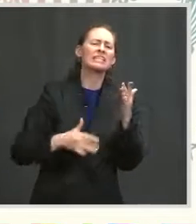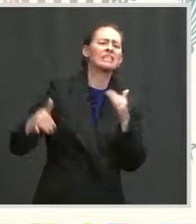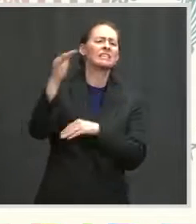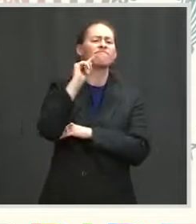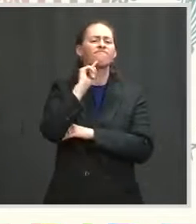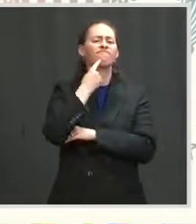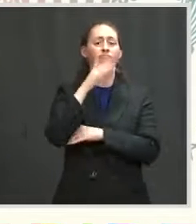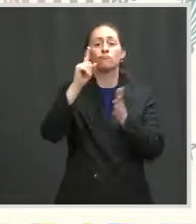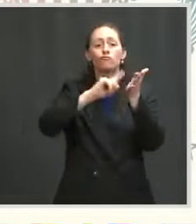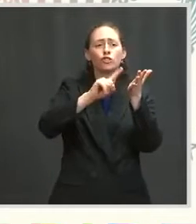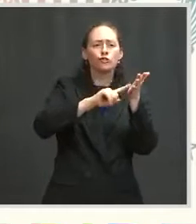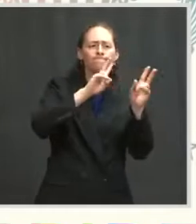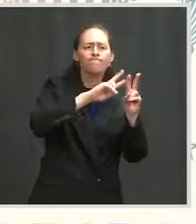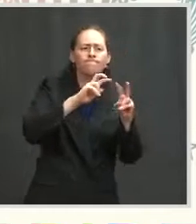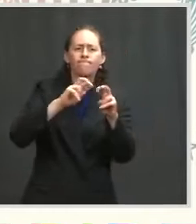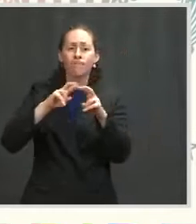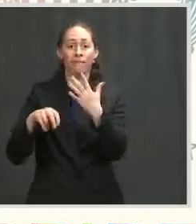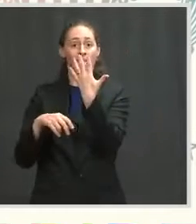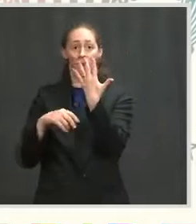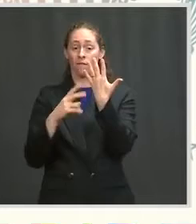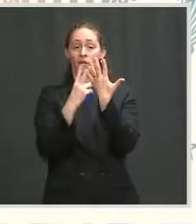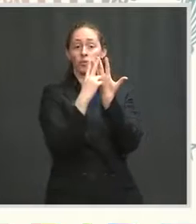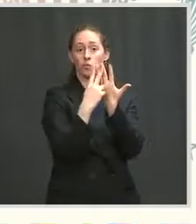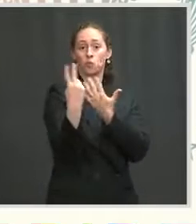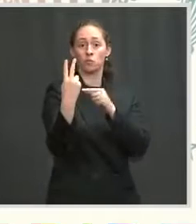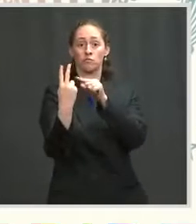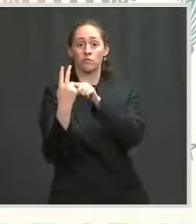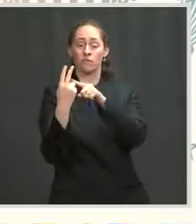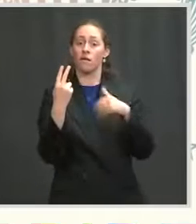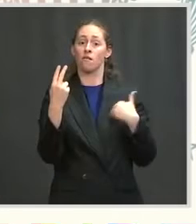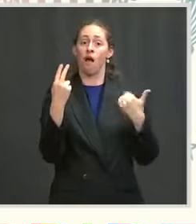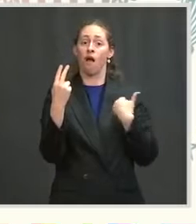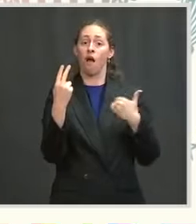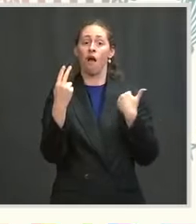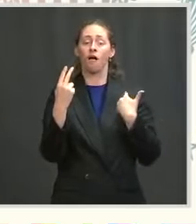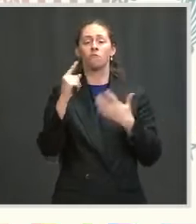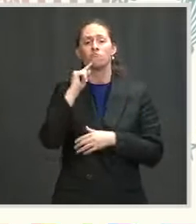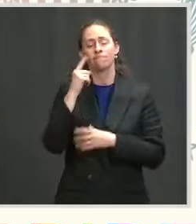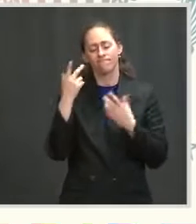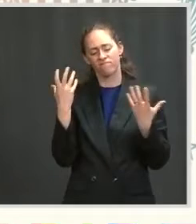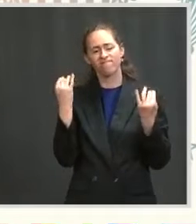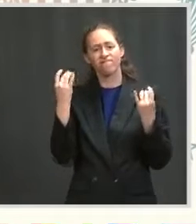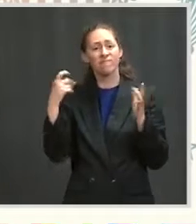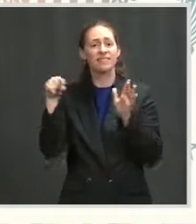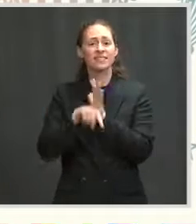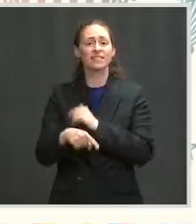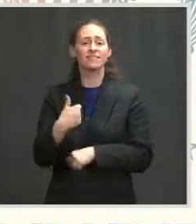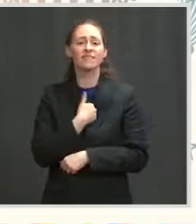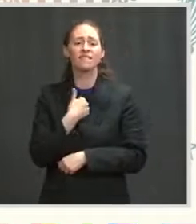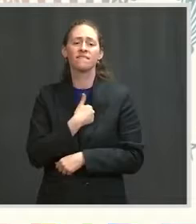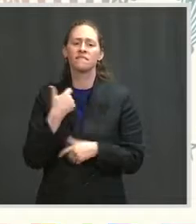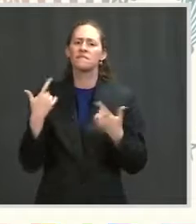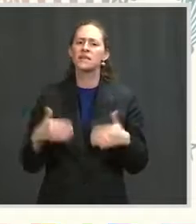in five, two in five LGBTQ youth seriously considered suicide. There have been great leaps forward in this country,